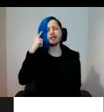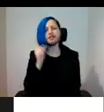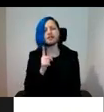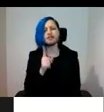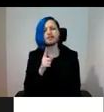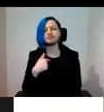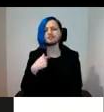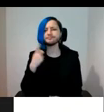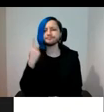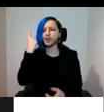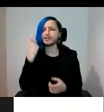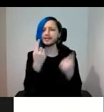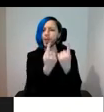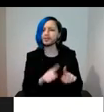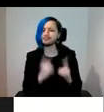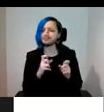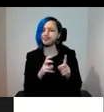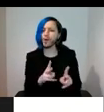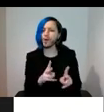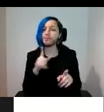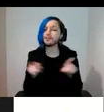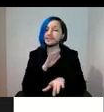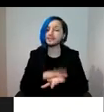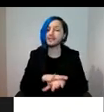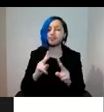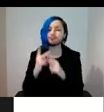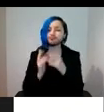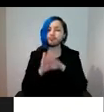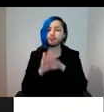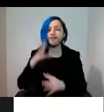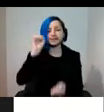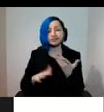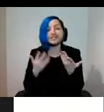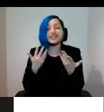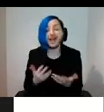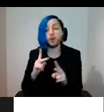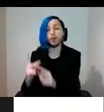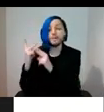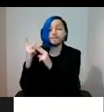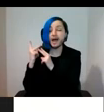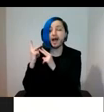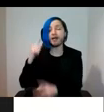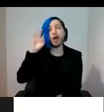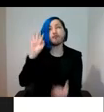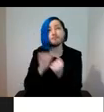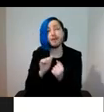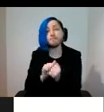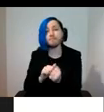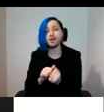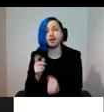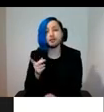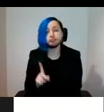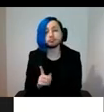saw. At the same time, reflecting on the experience now, the parts I remembered and recovered